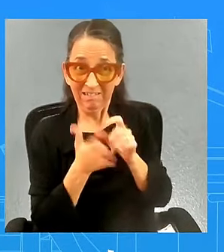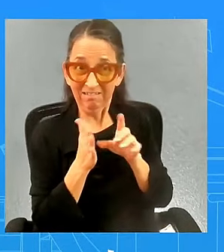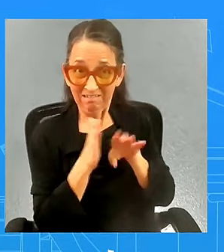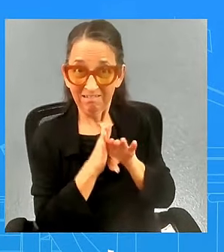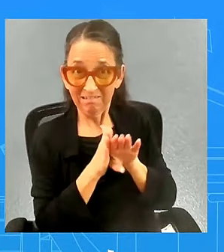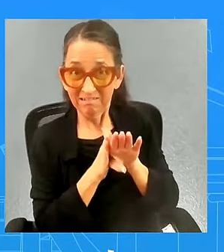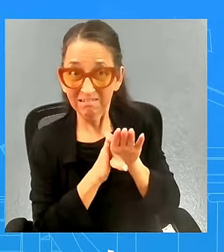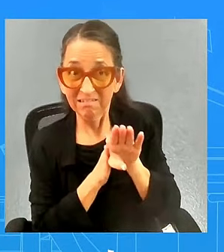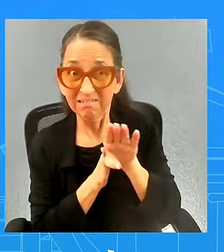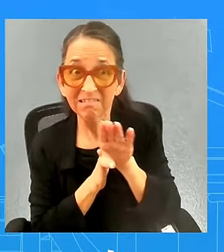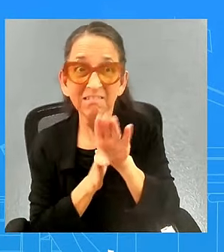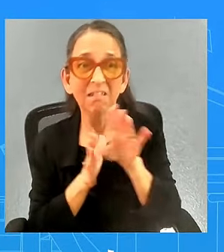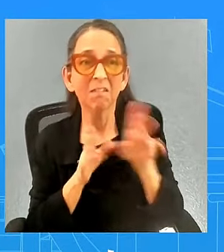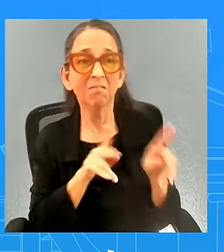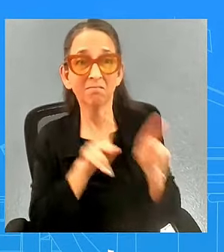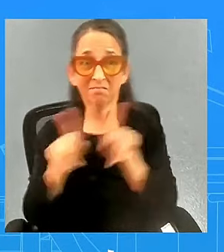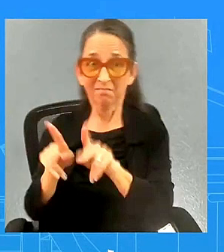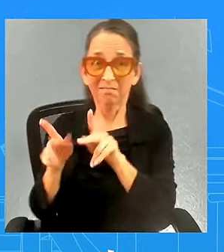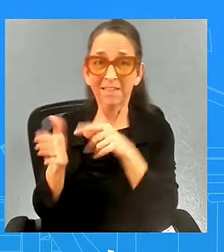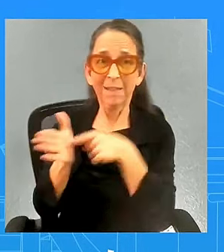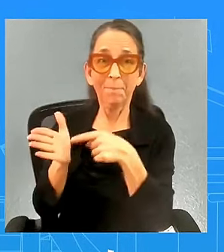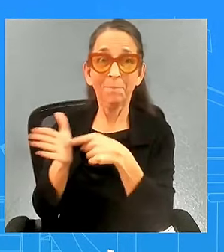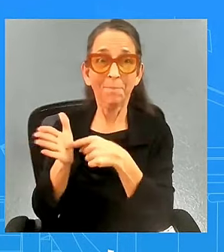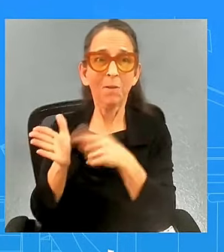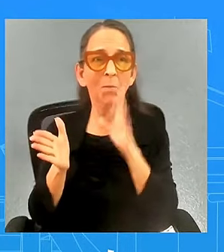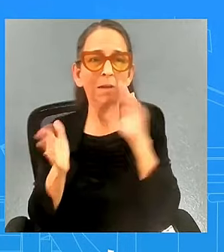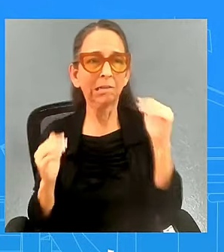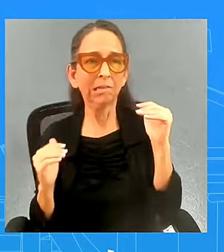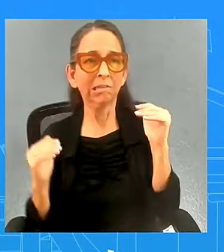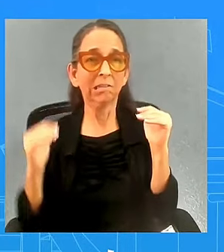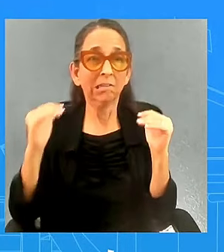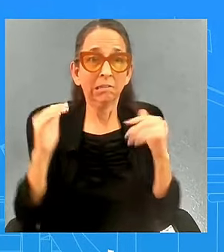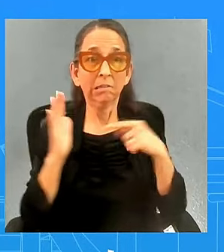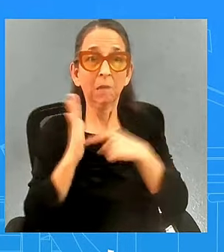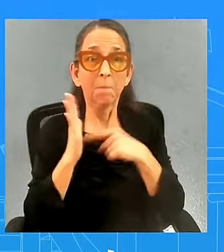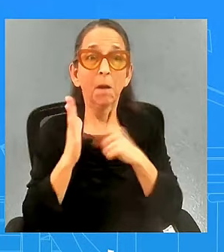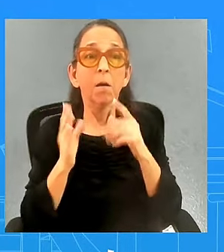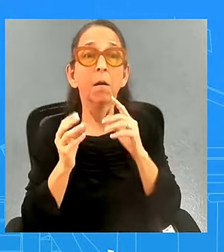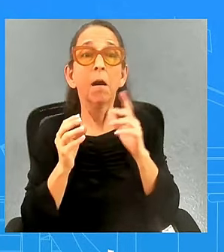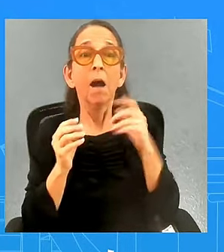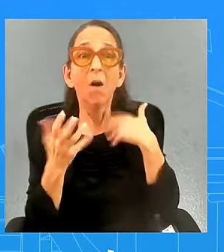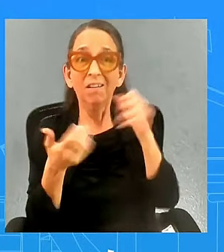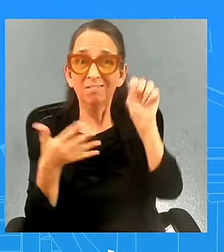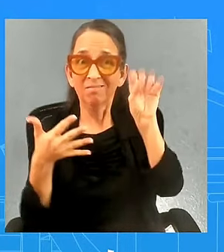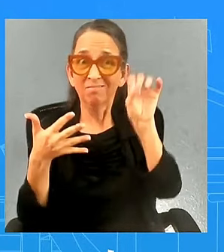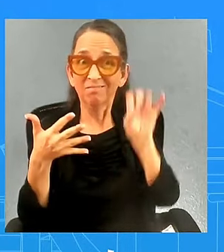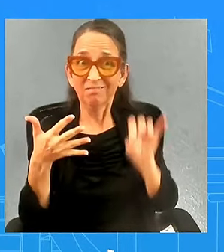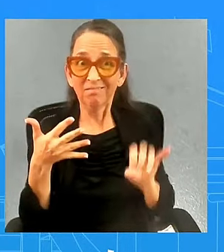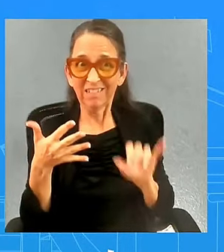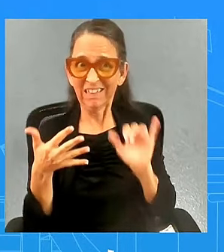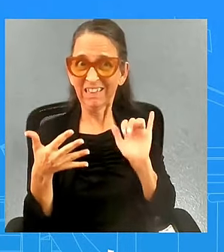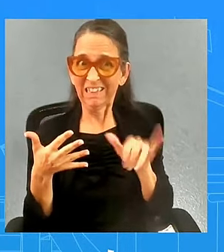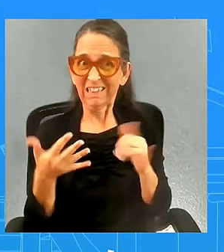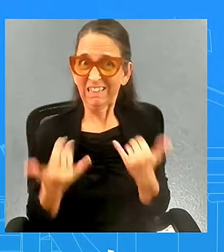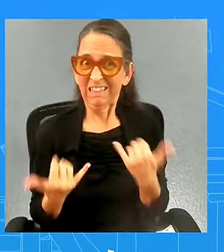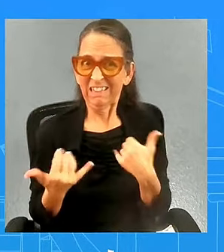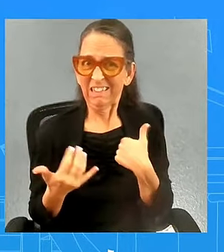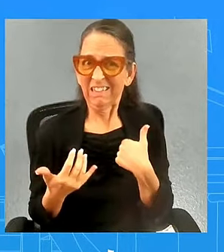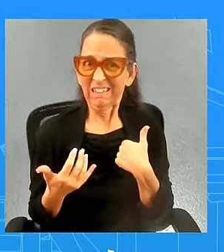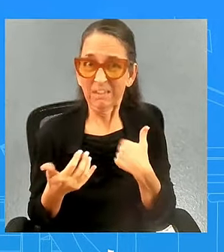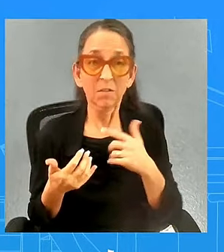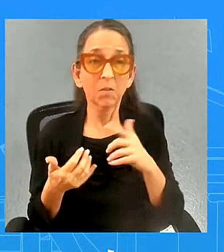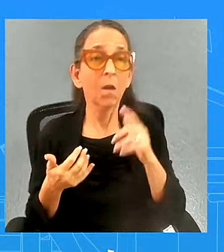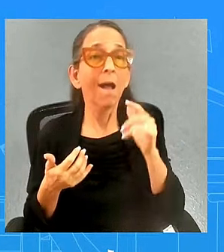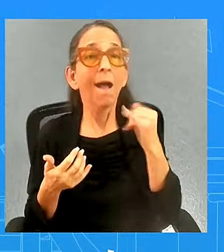service that debt and so that's why the numbers i cited uh well i think if you want to look at getting ahead so